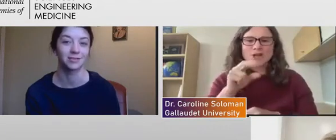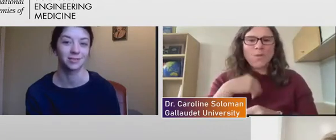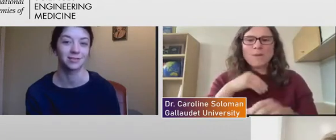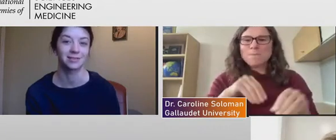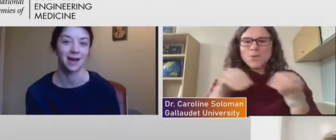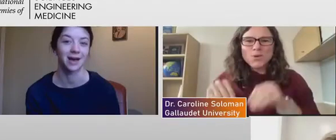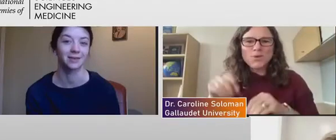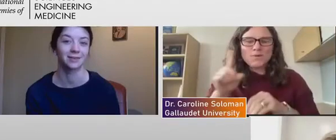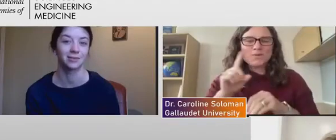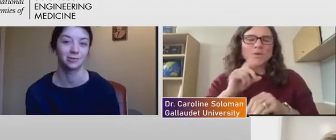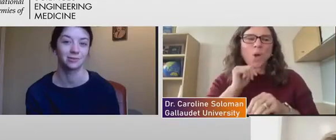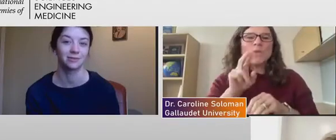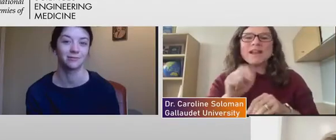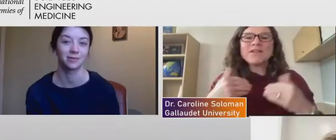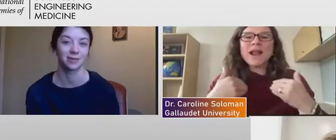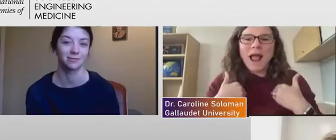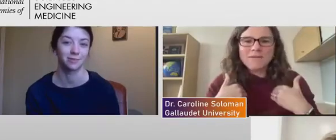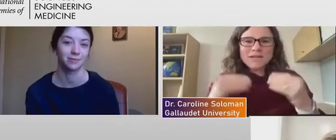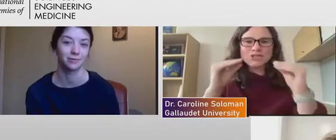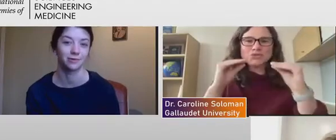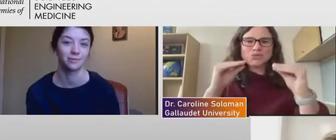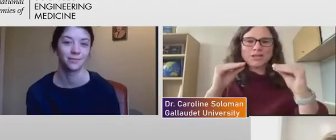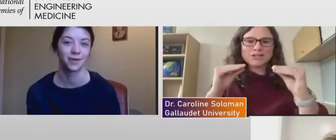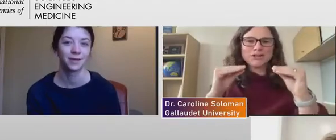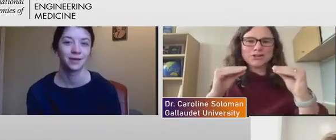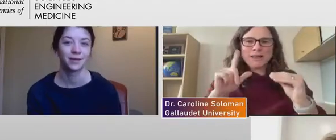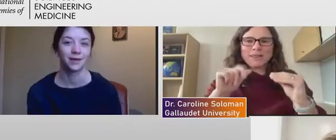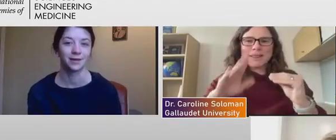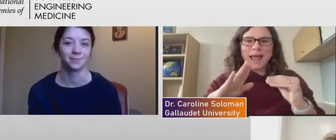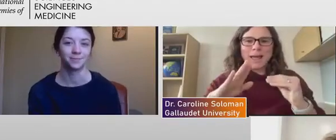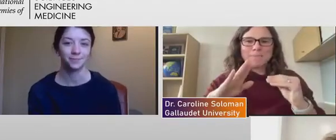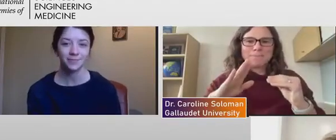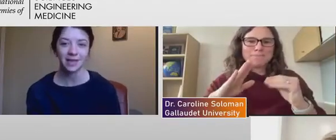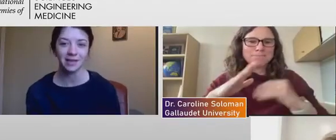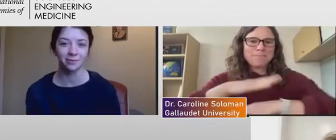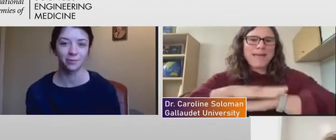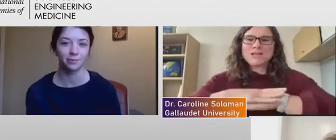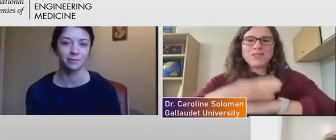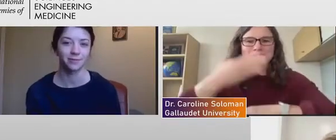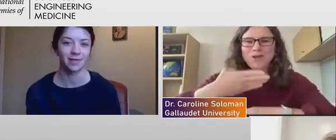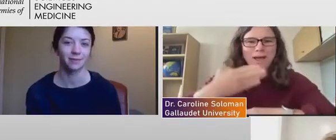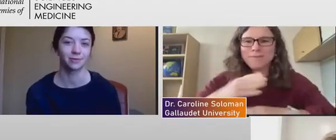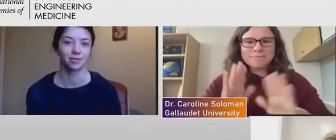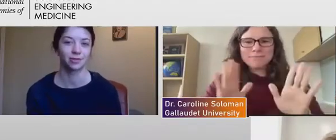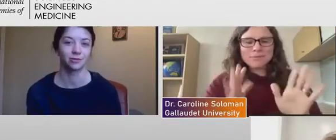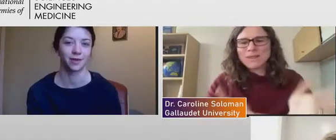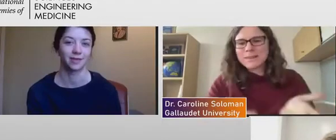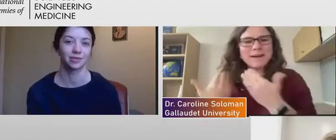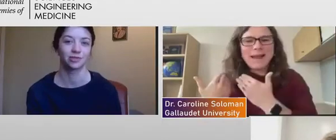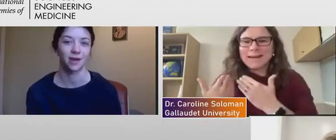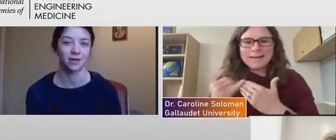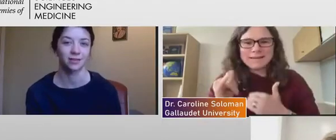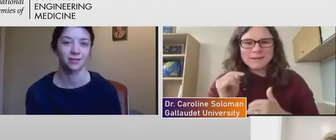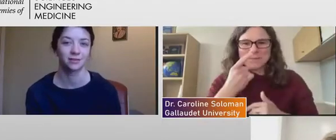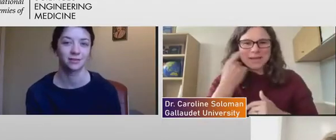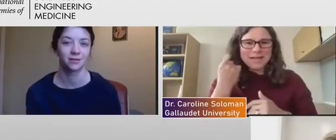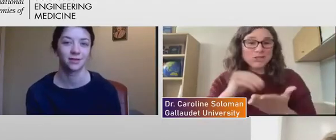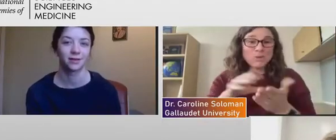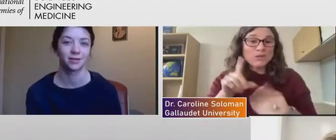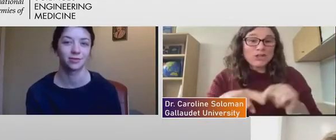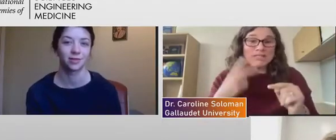is just not conducive for deaf people. And we wouldn't be able to instruct